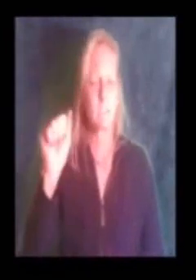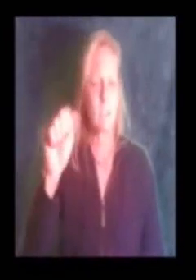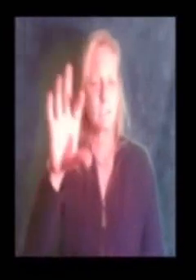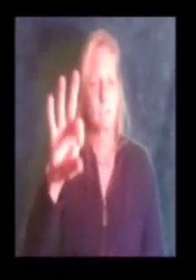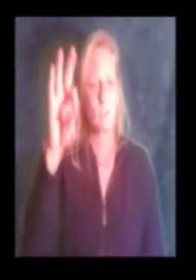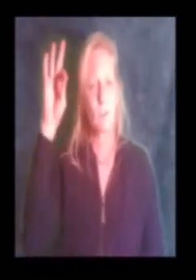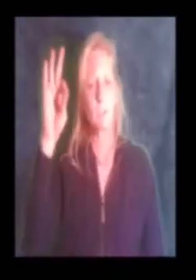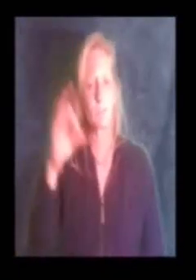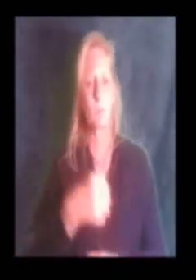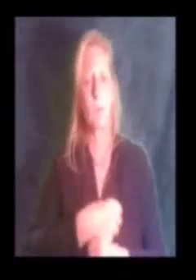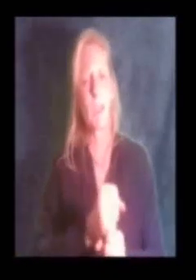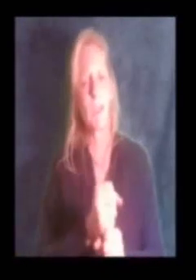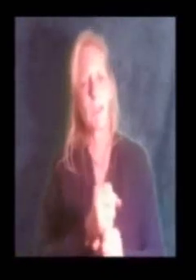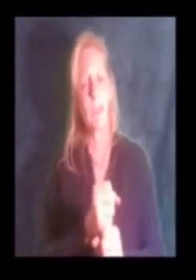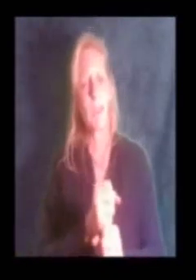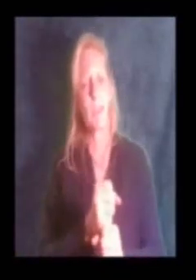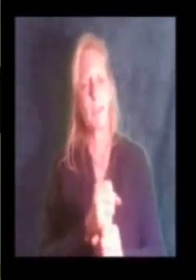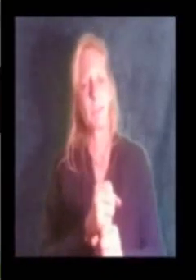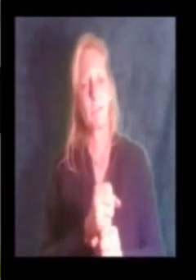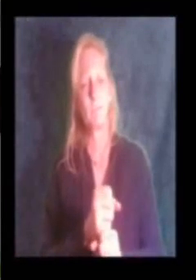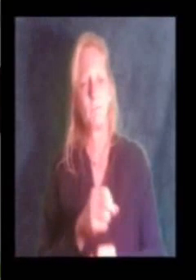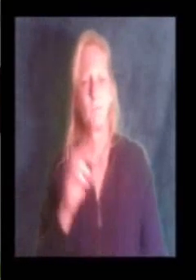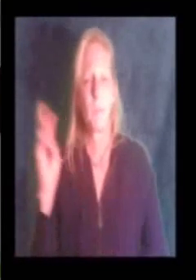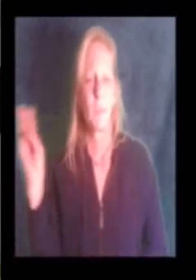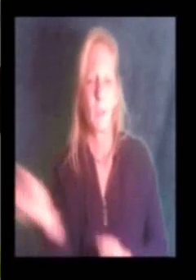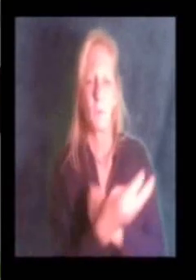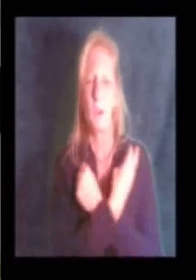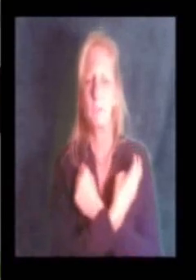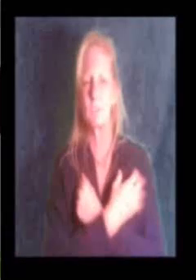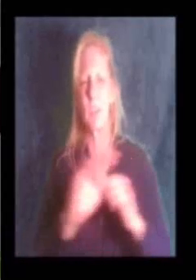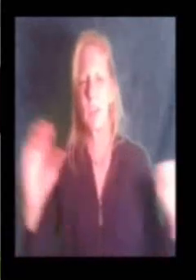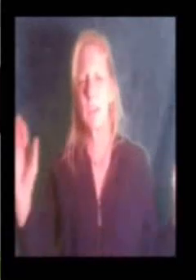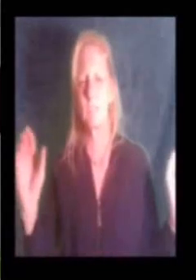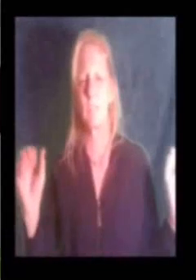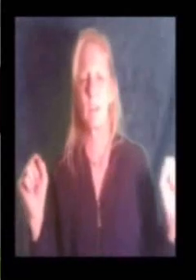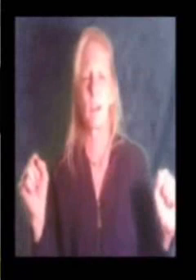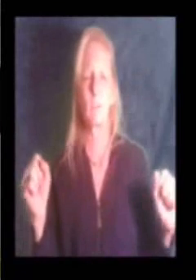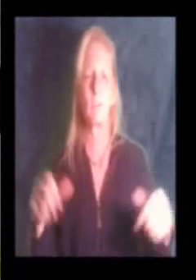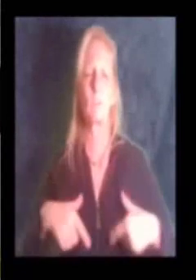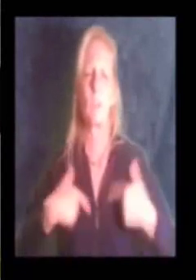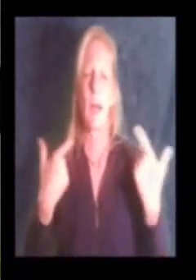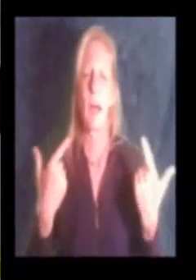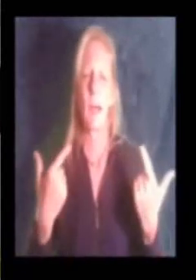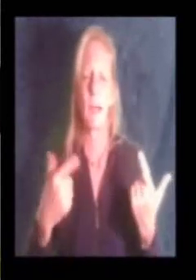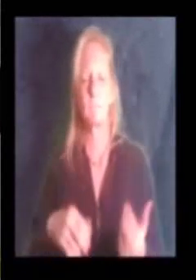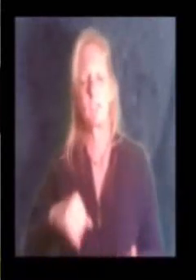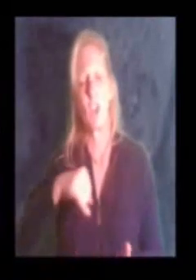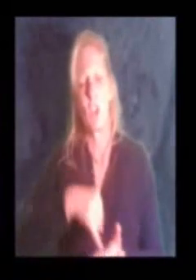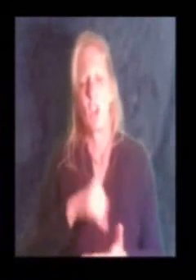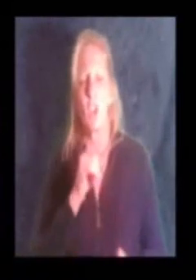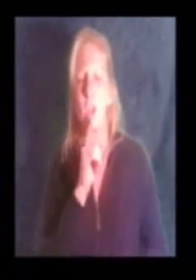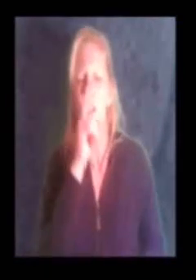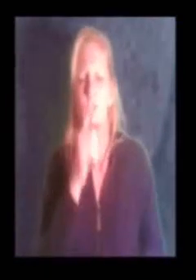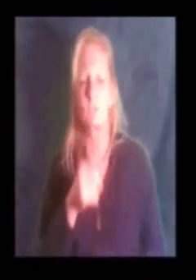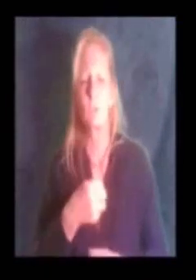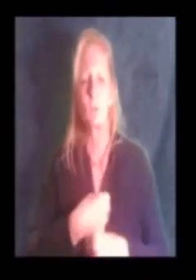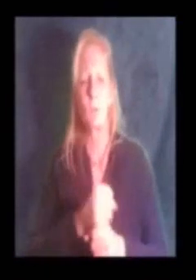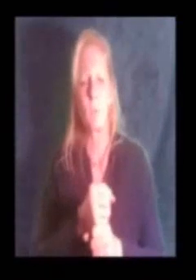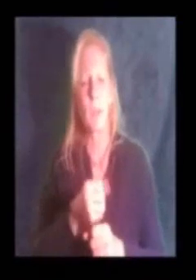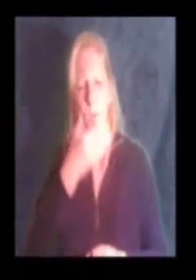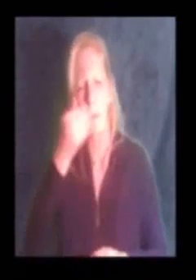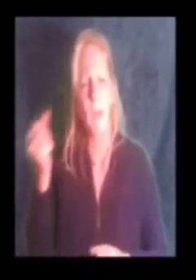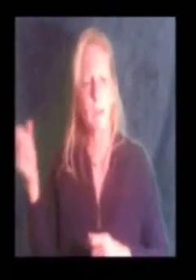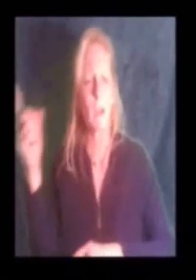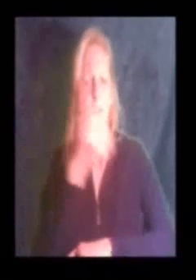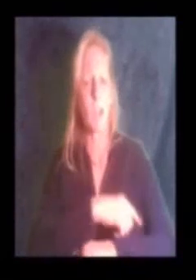There's a choice we're making, we're saving our whole lives It's true